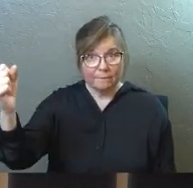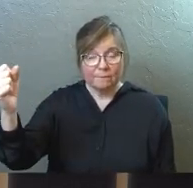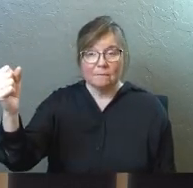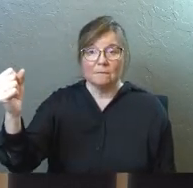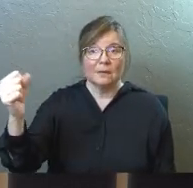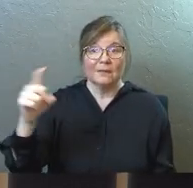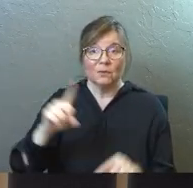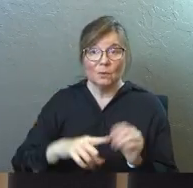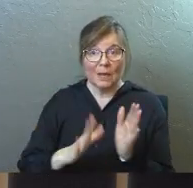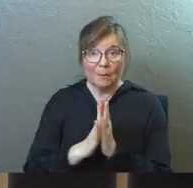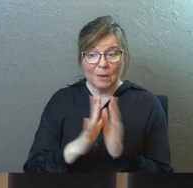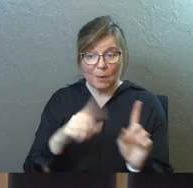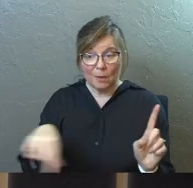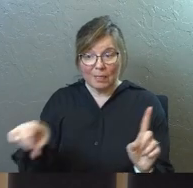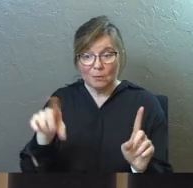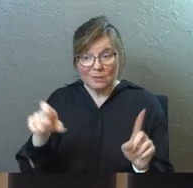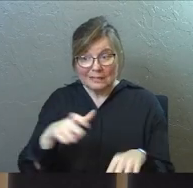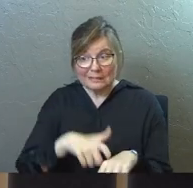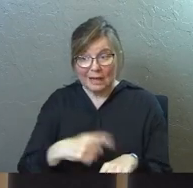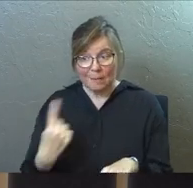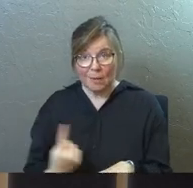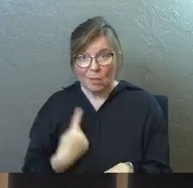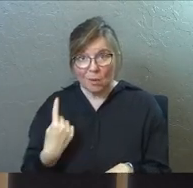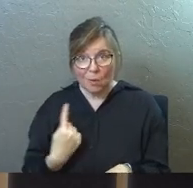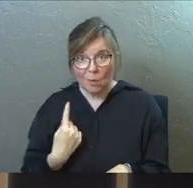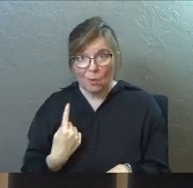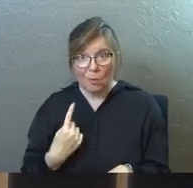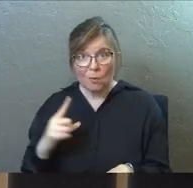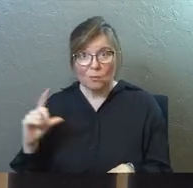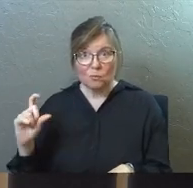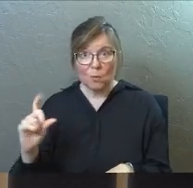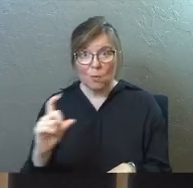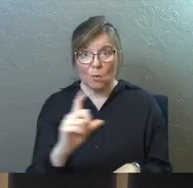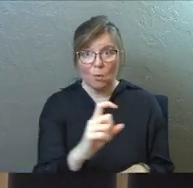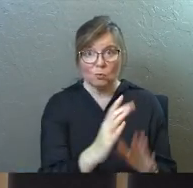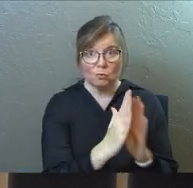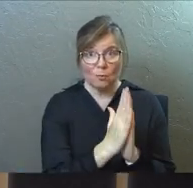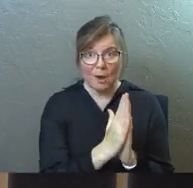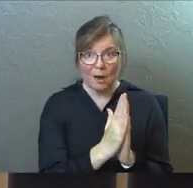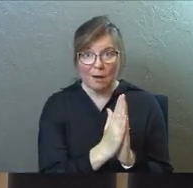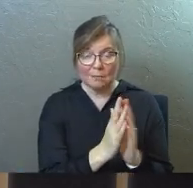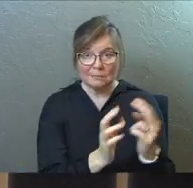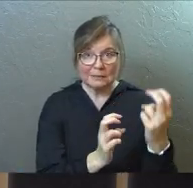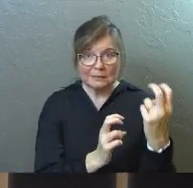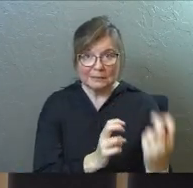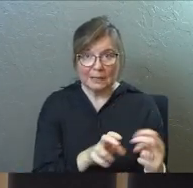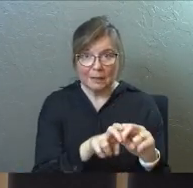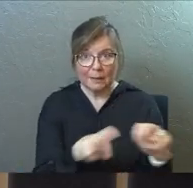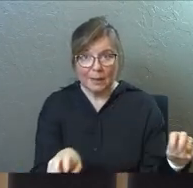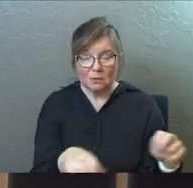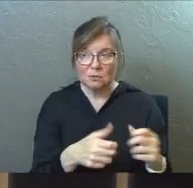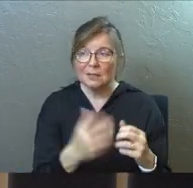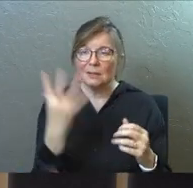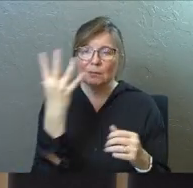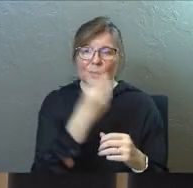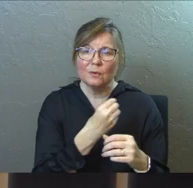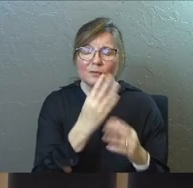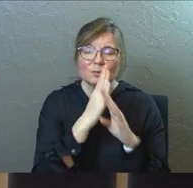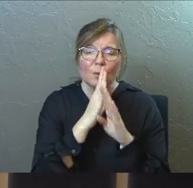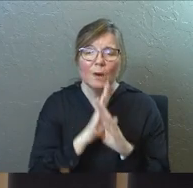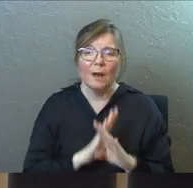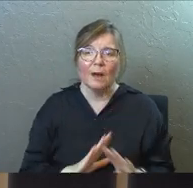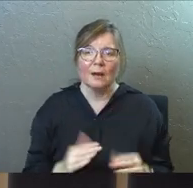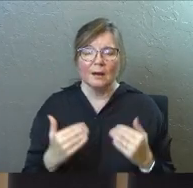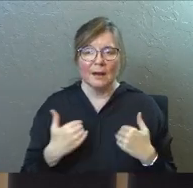can't pray with one of them, you need time alone. Go into the prayer chapel. Sit on one of the pews in there. It's beautiful. It's